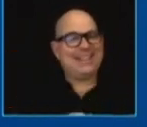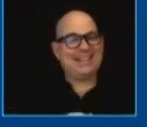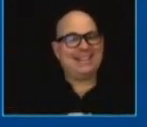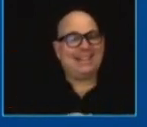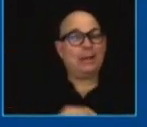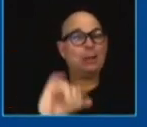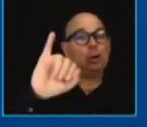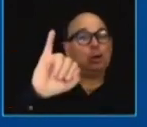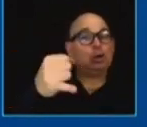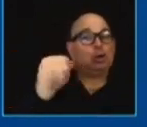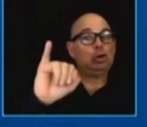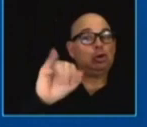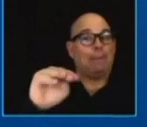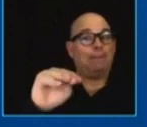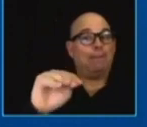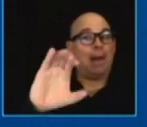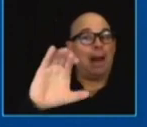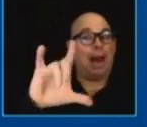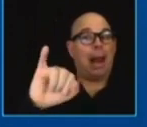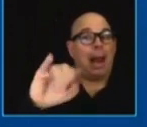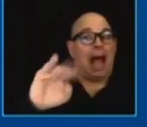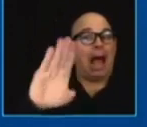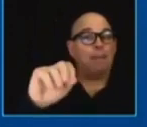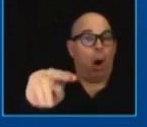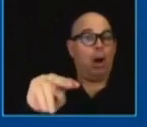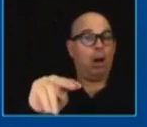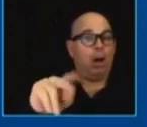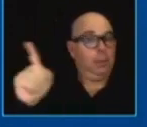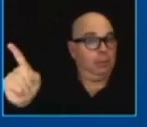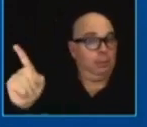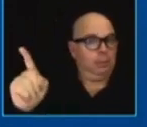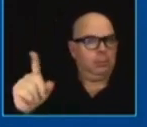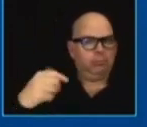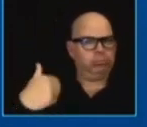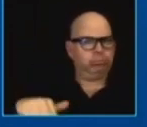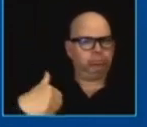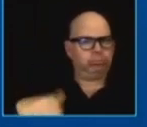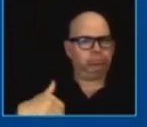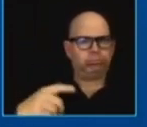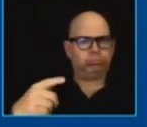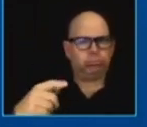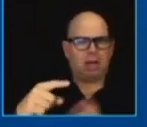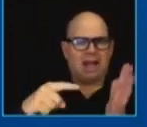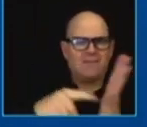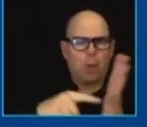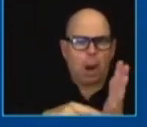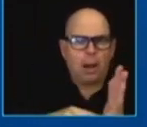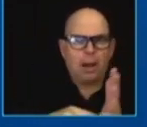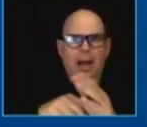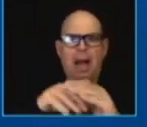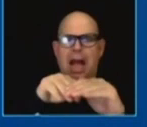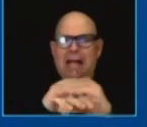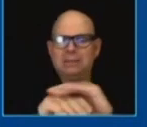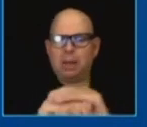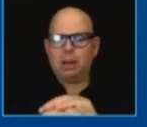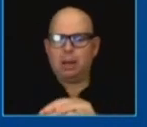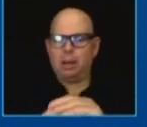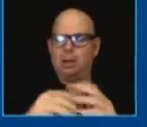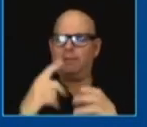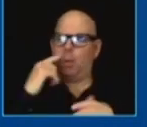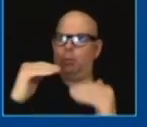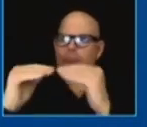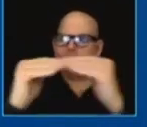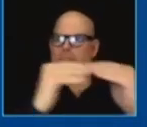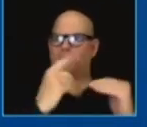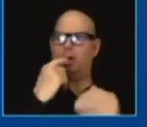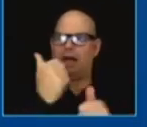says all about making everything more affordable and more accessible to everybody everybody to ordinary